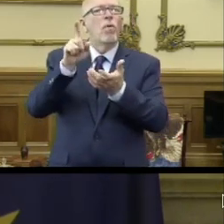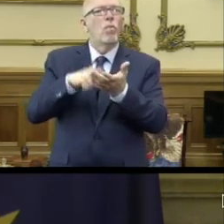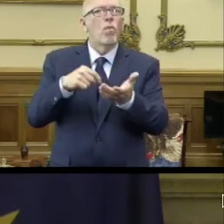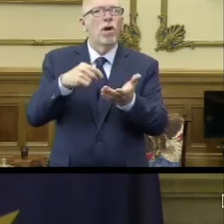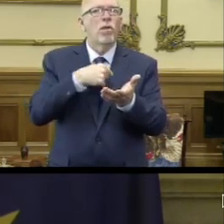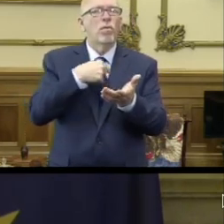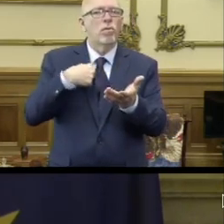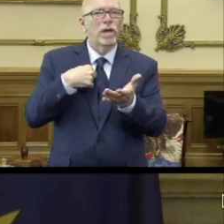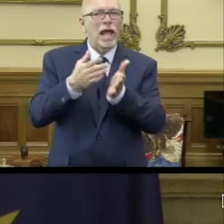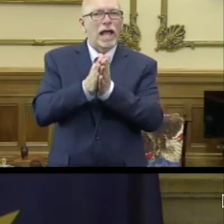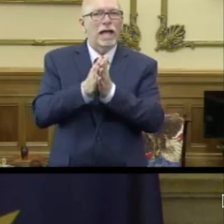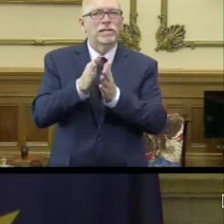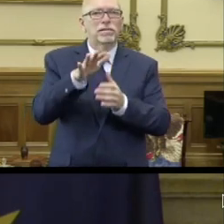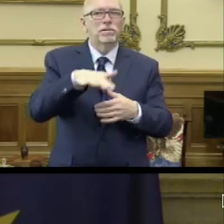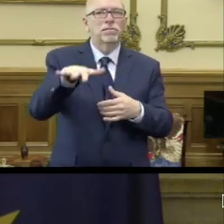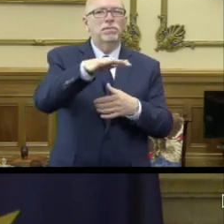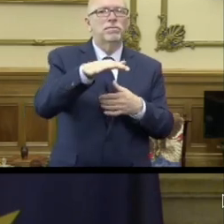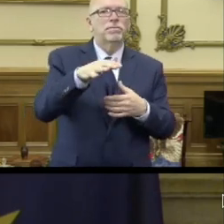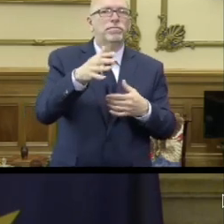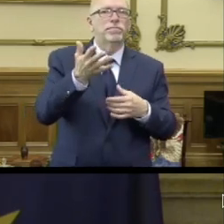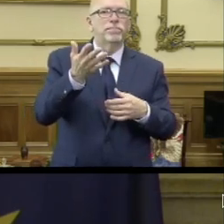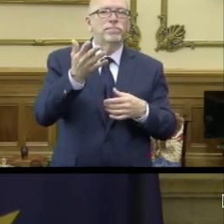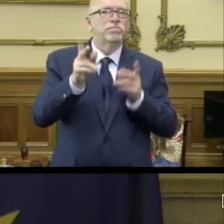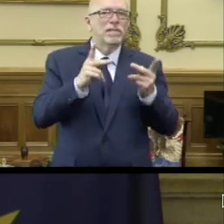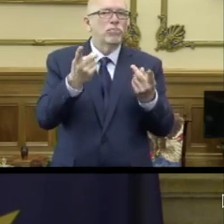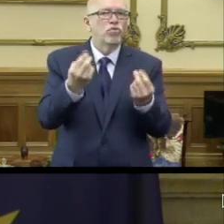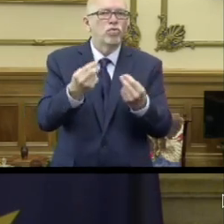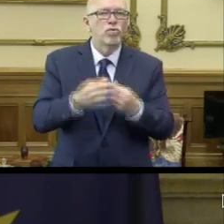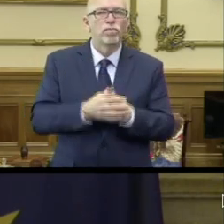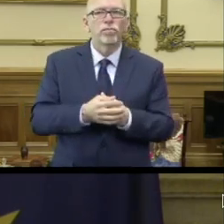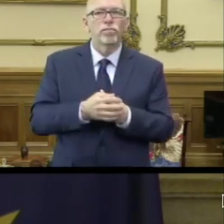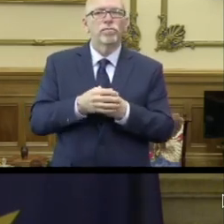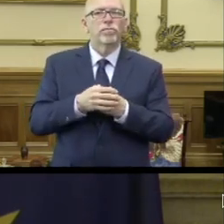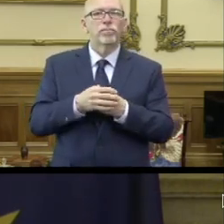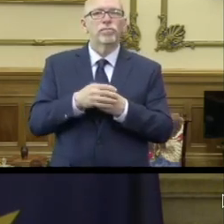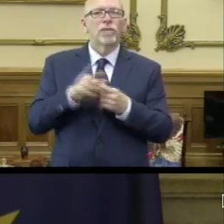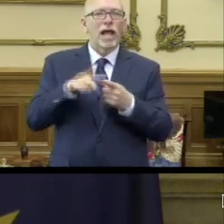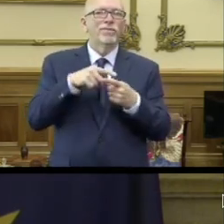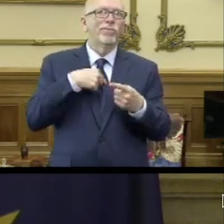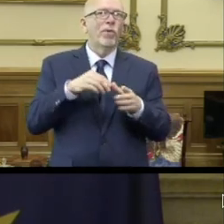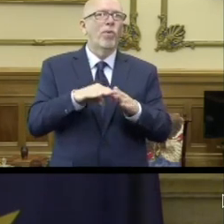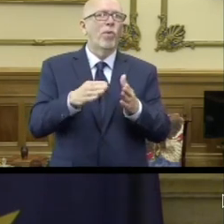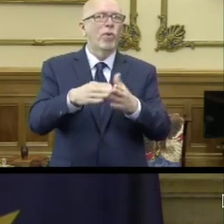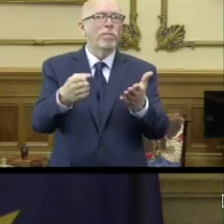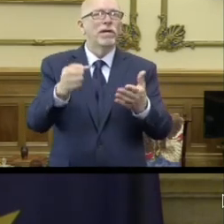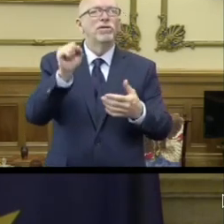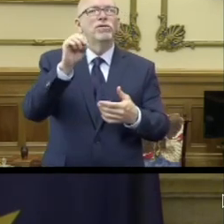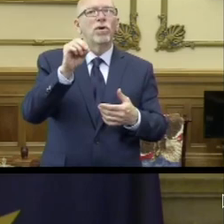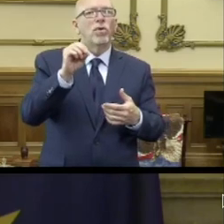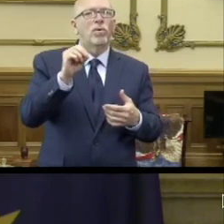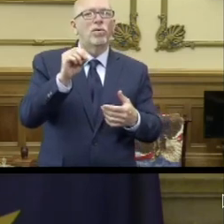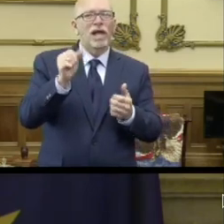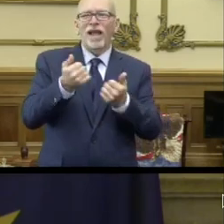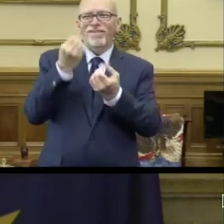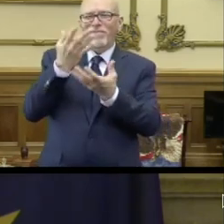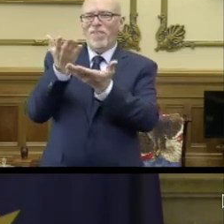asking folks to do as they reopen. So it's there,